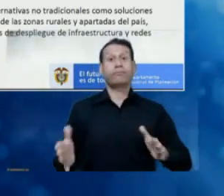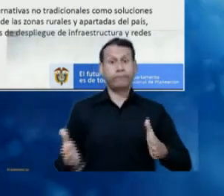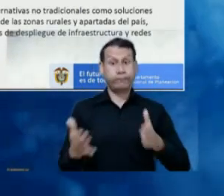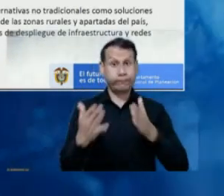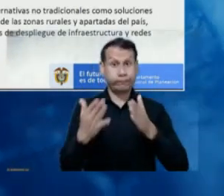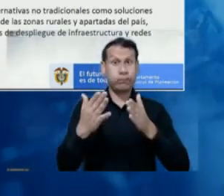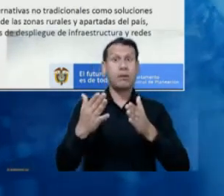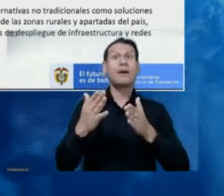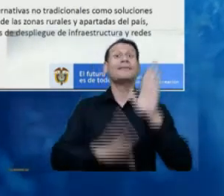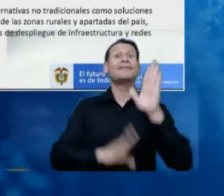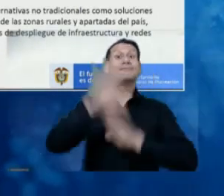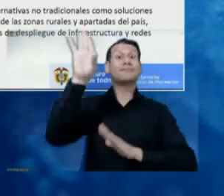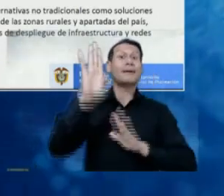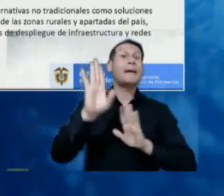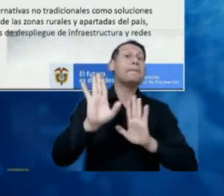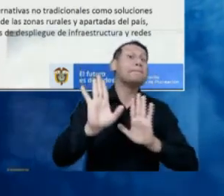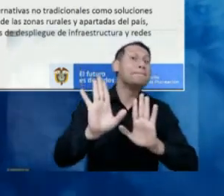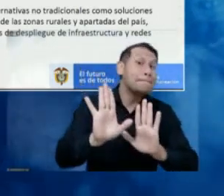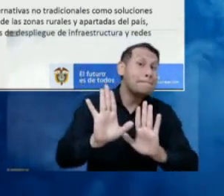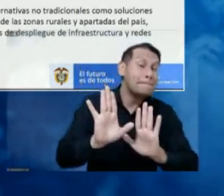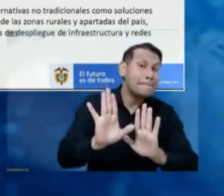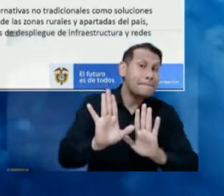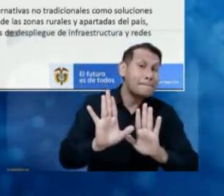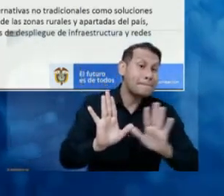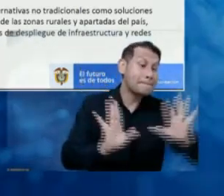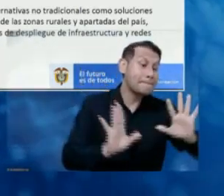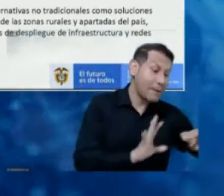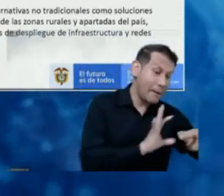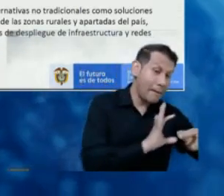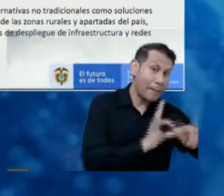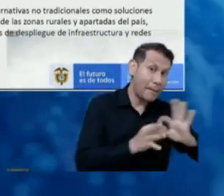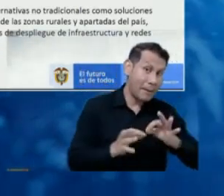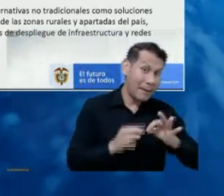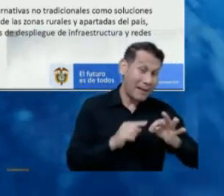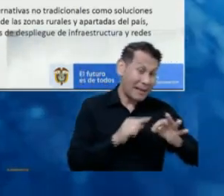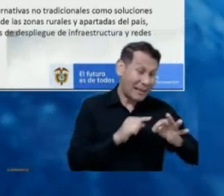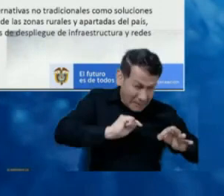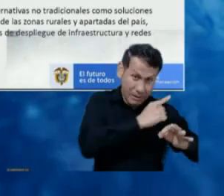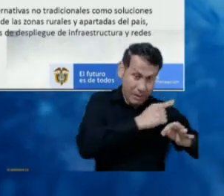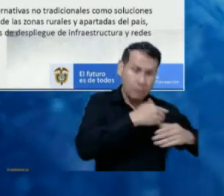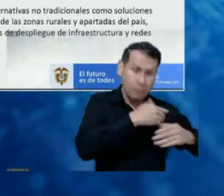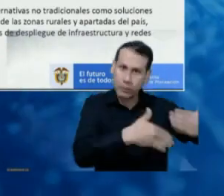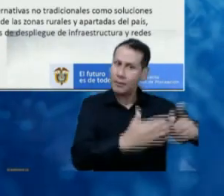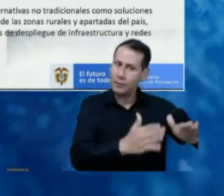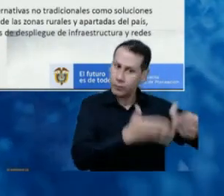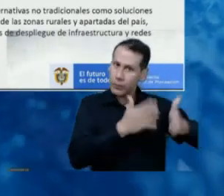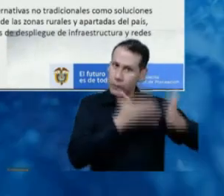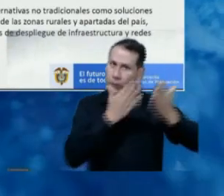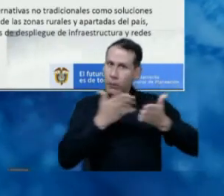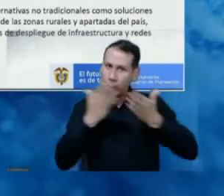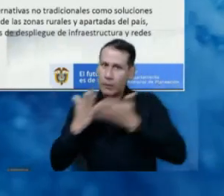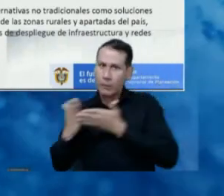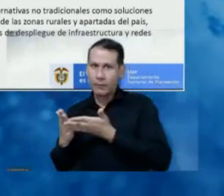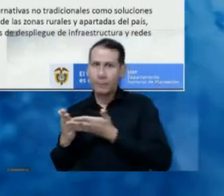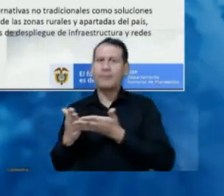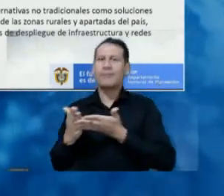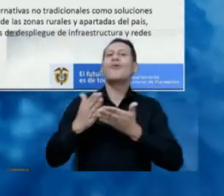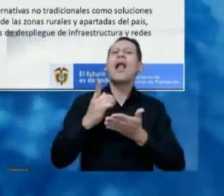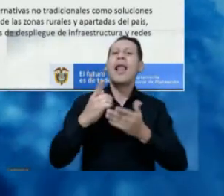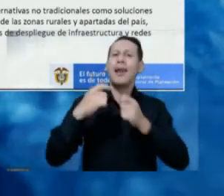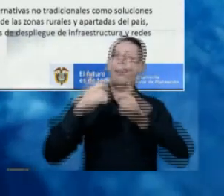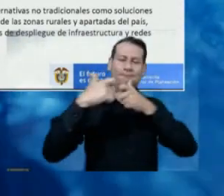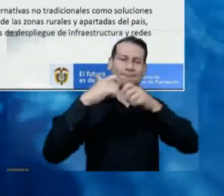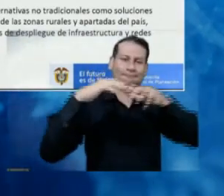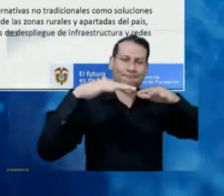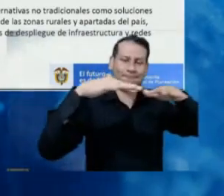if we manage that for the very beginning, for that very first link of the value chain, we can lay down strong foundations. Thank